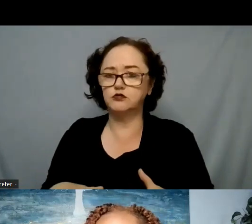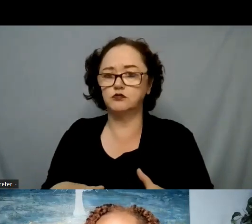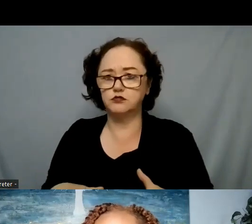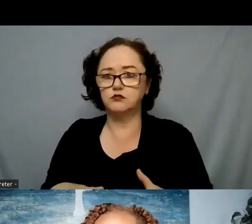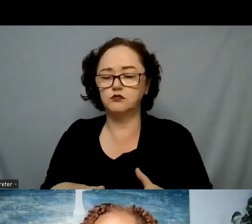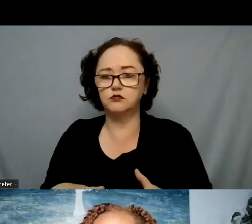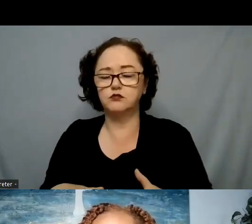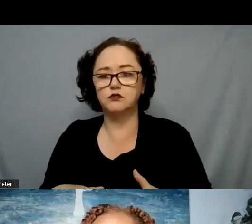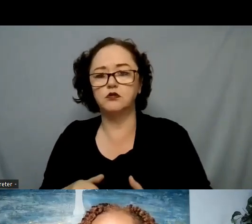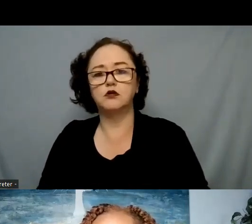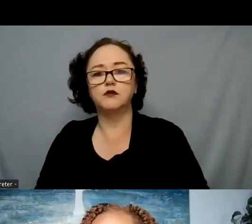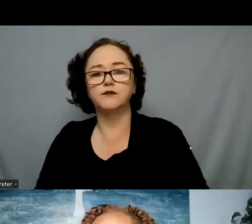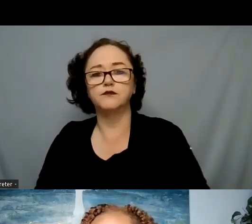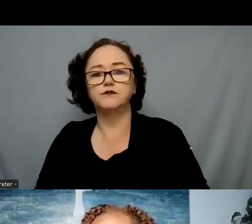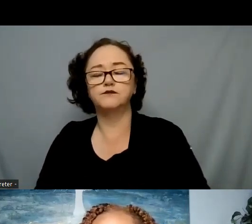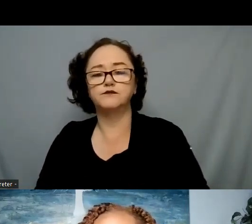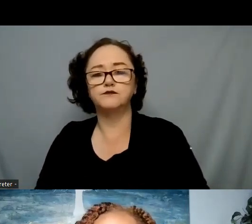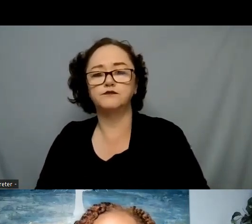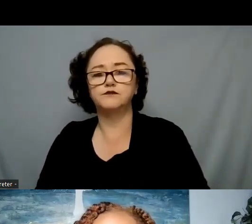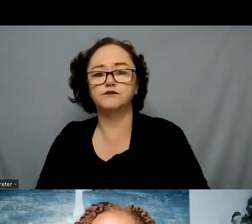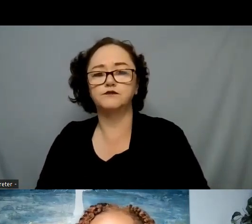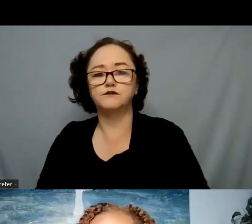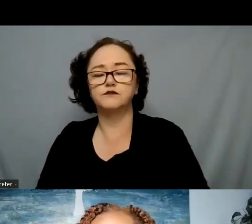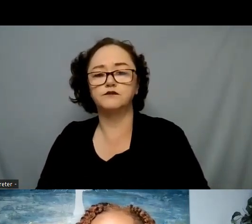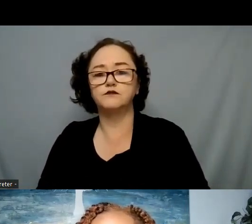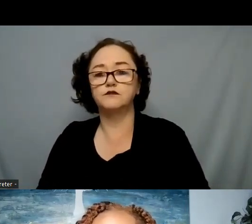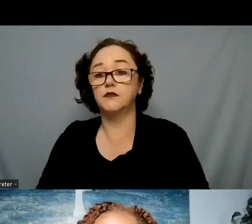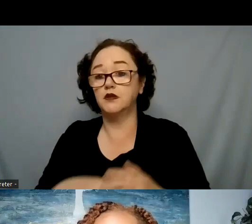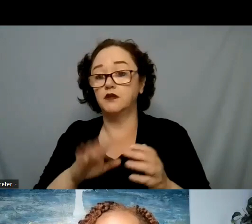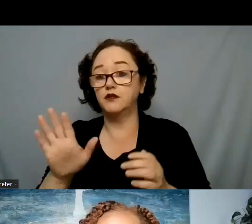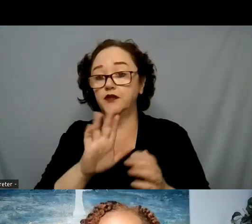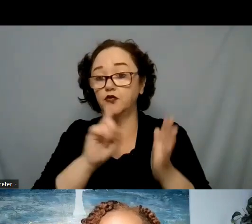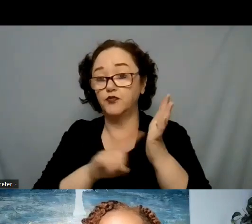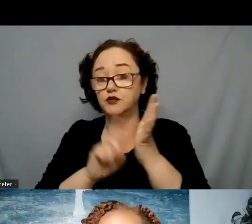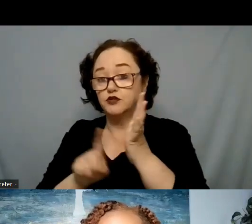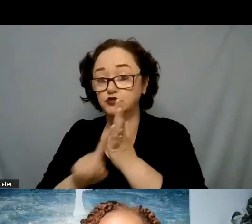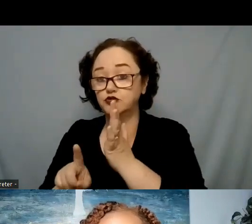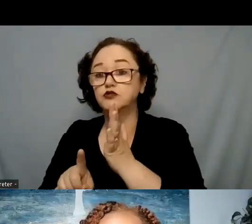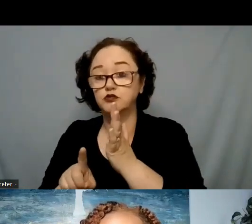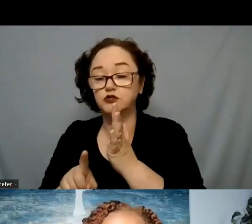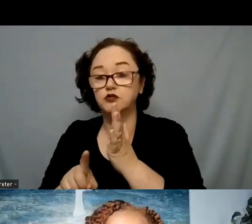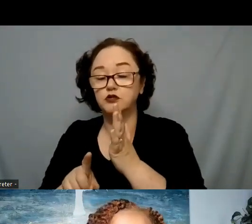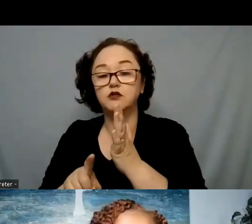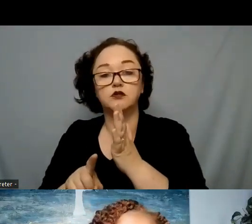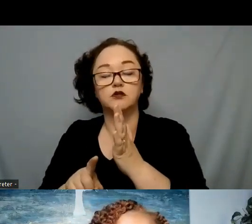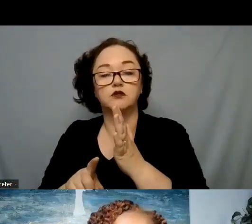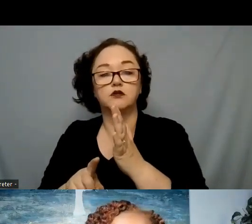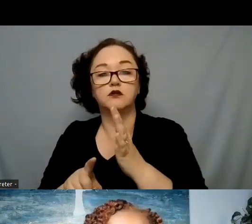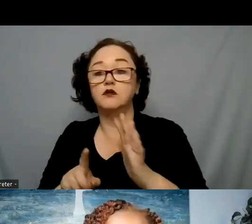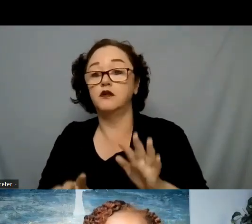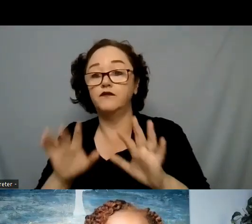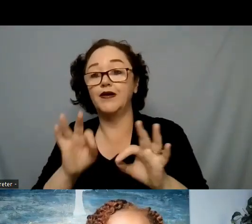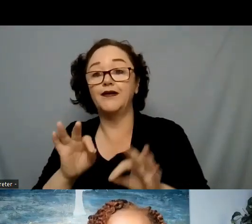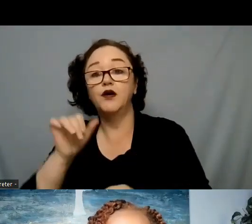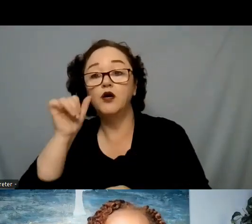And in looking at the research they showed that girls were reporting 60%